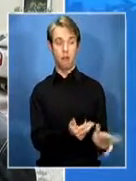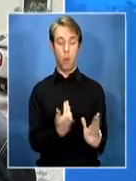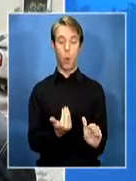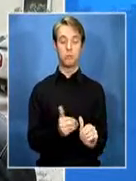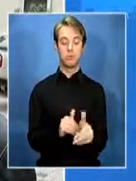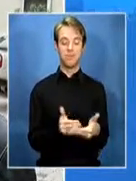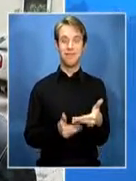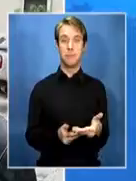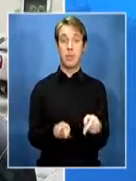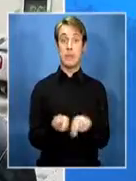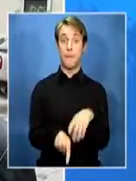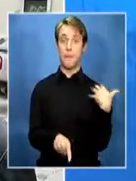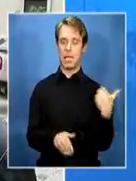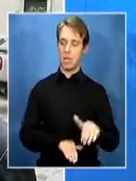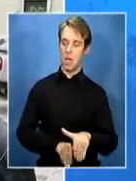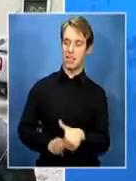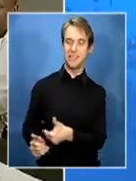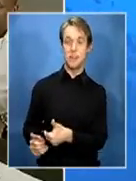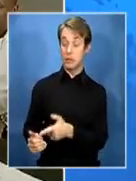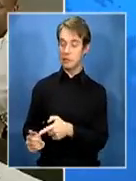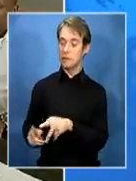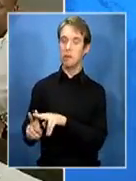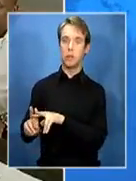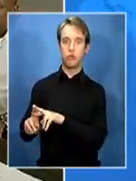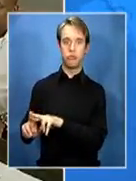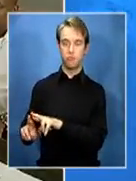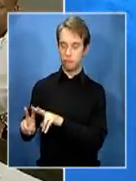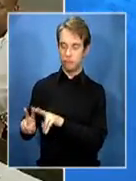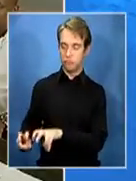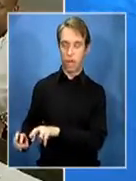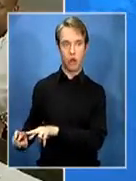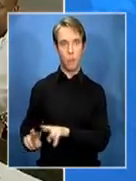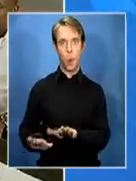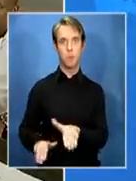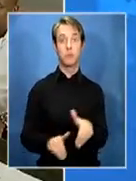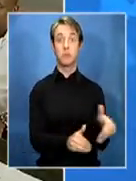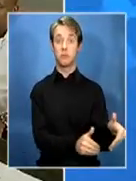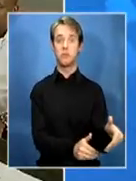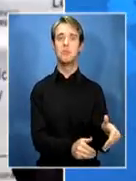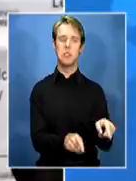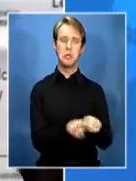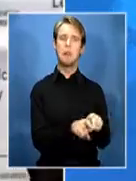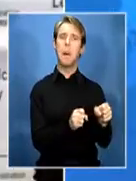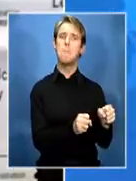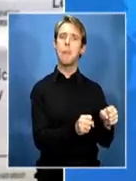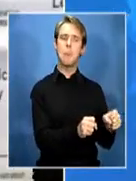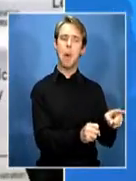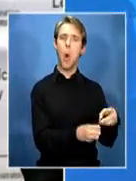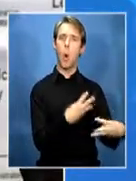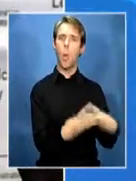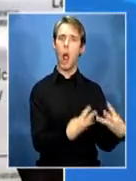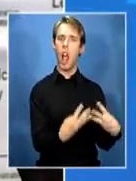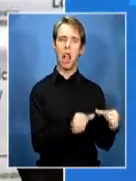forwarded to the Office of Public Protector as we speak. The municipal manager remains in his position and continues to work. Since her